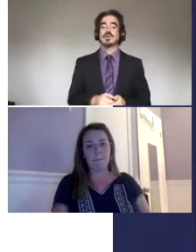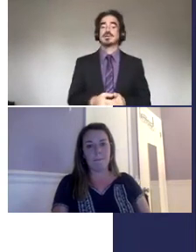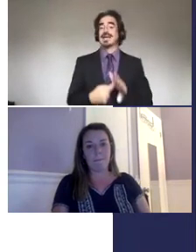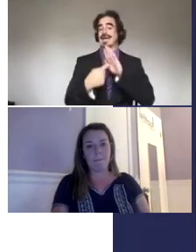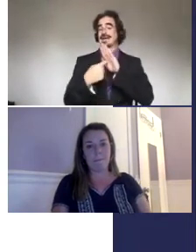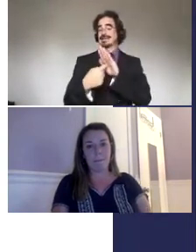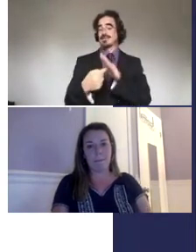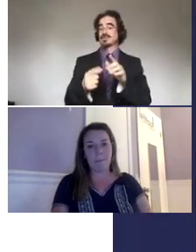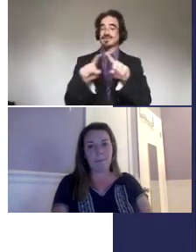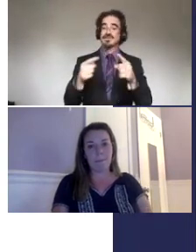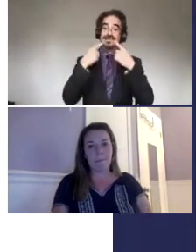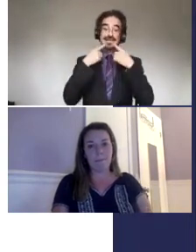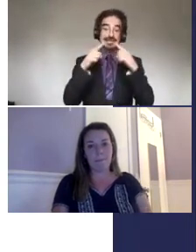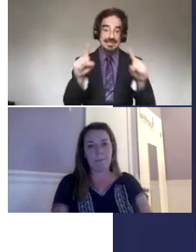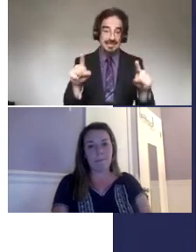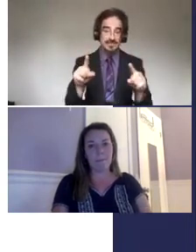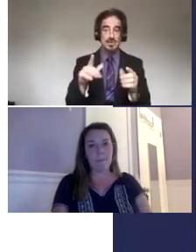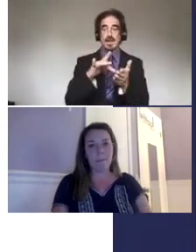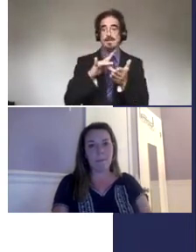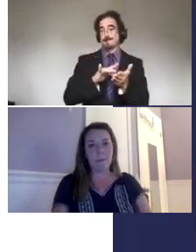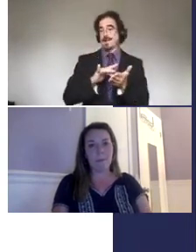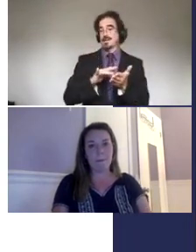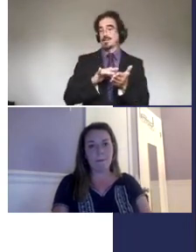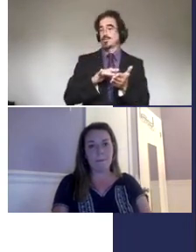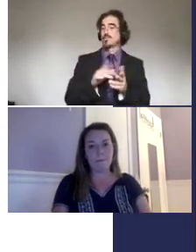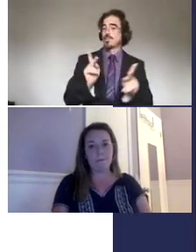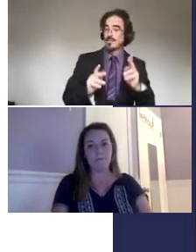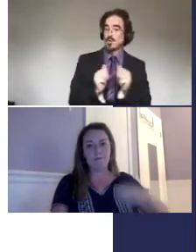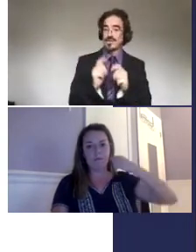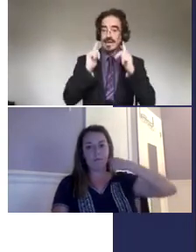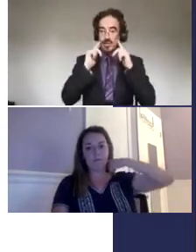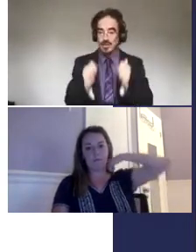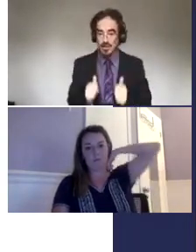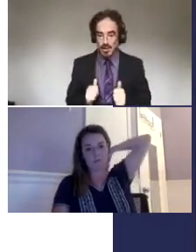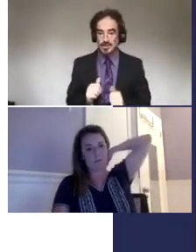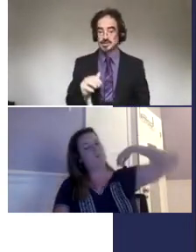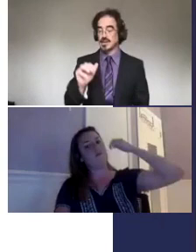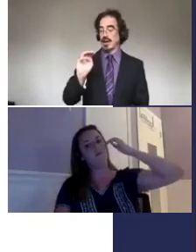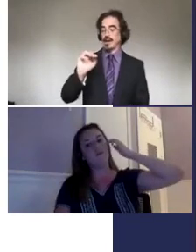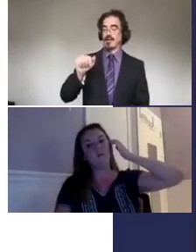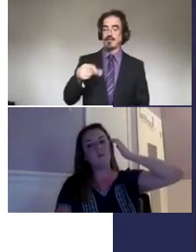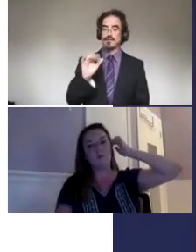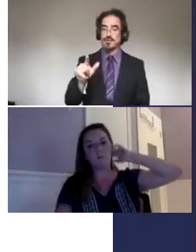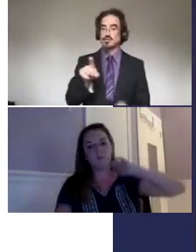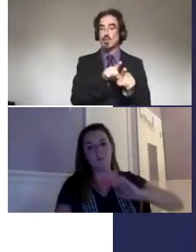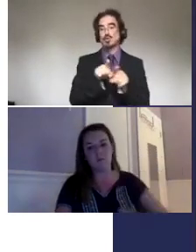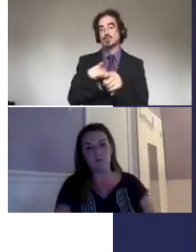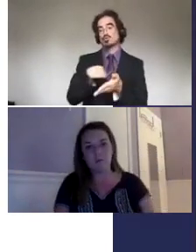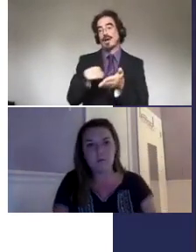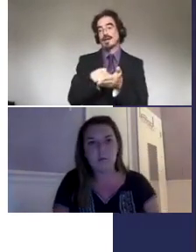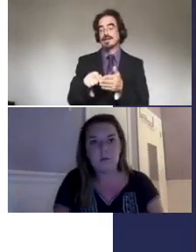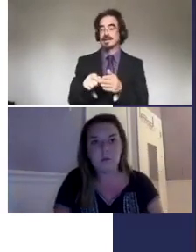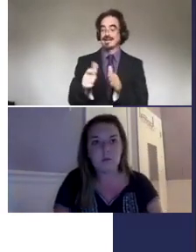medical professionals with hearing loss, showing that it can be done. Um, ample has been part of writing legal briefs again. So